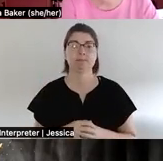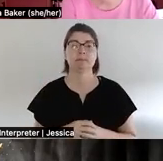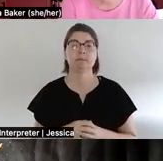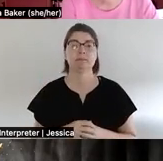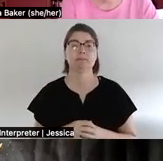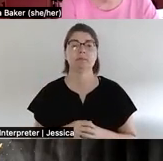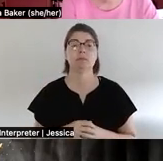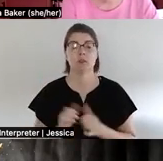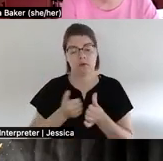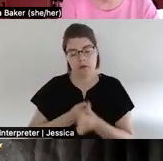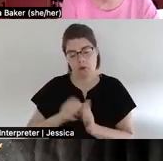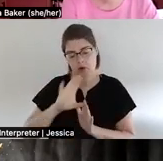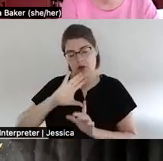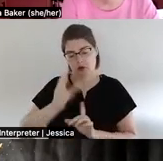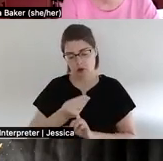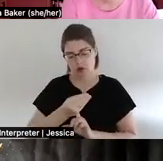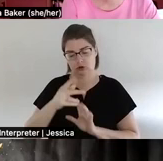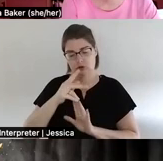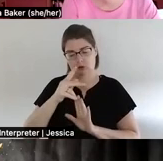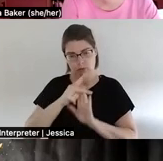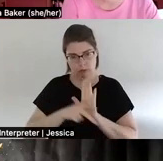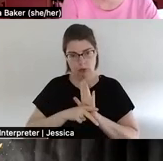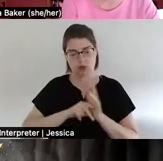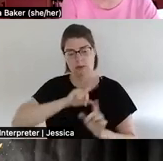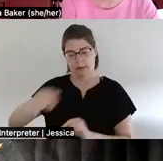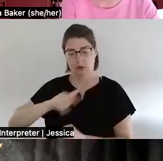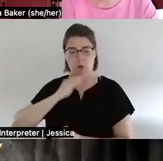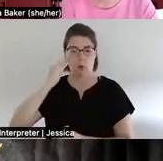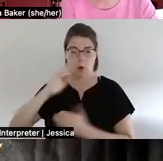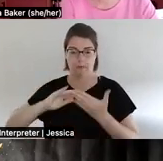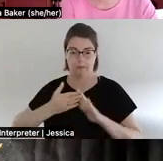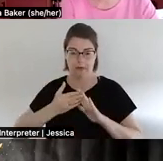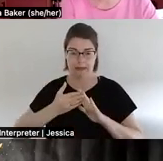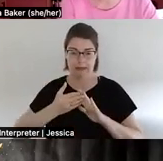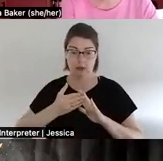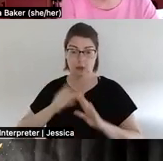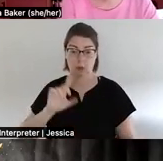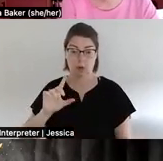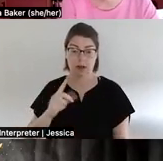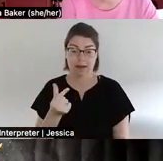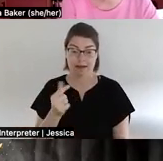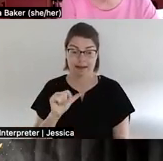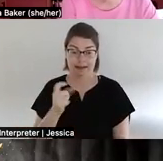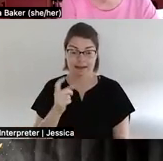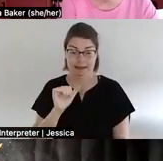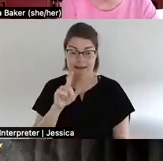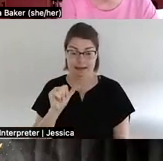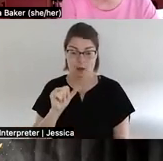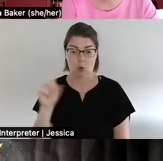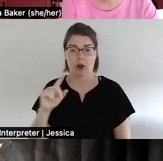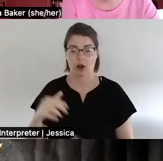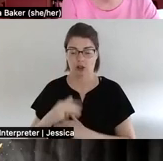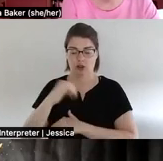protocol, she returned to her home village, Chagia Ketila on Dolphin Island, where five fluent